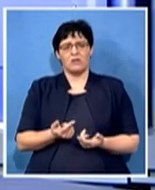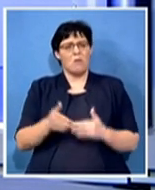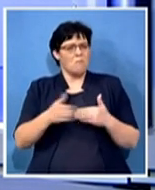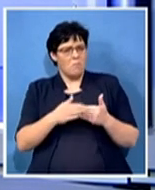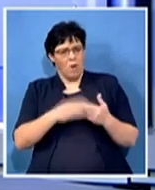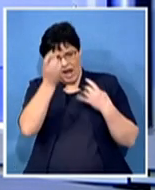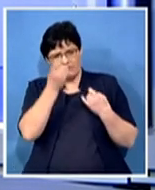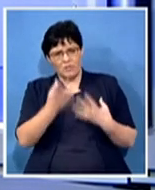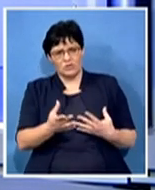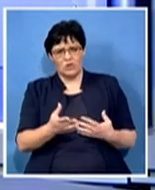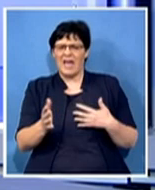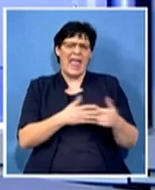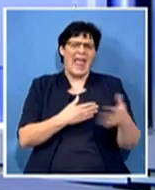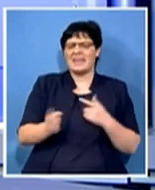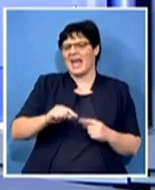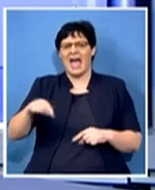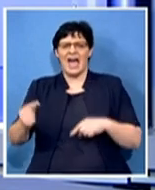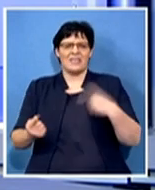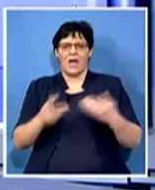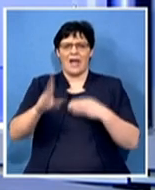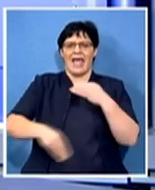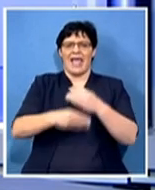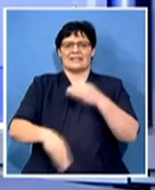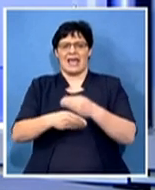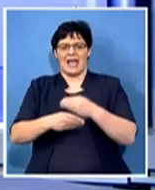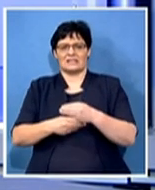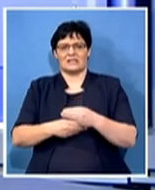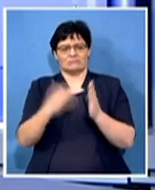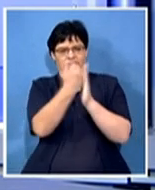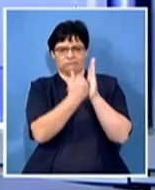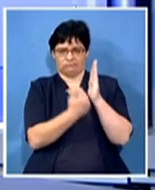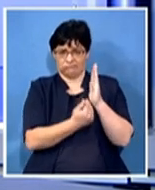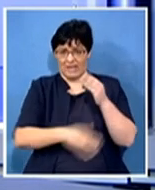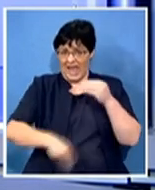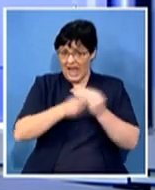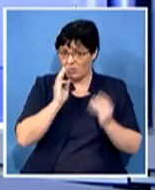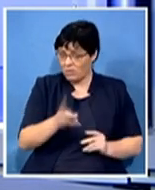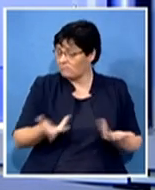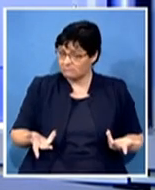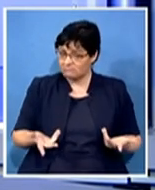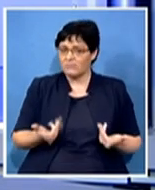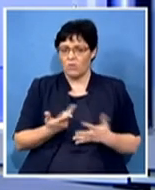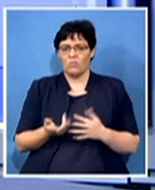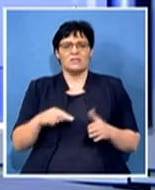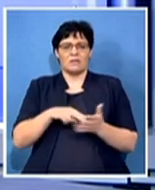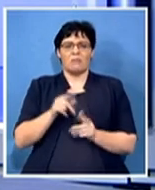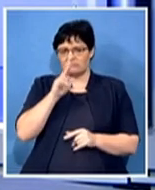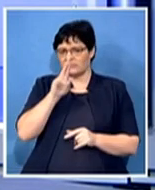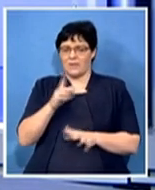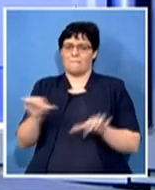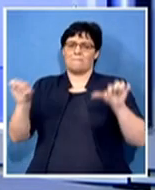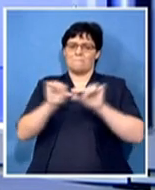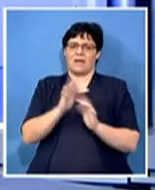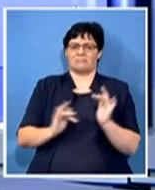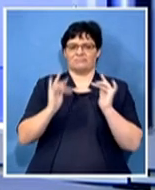be added to the indictment as well. So we'll stand by, we'll try to get Palesa back on the line and give you an update with regards to that